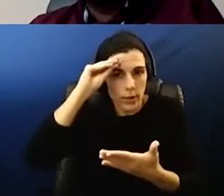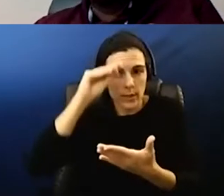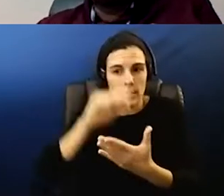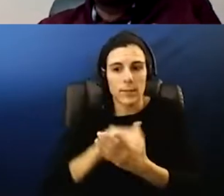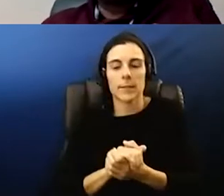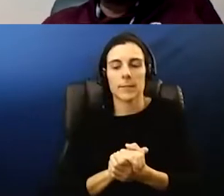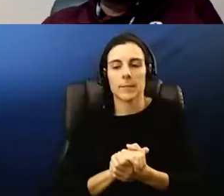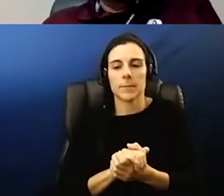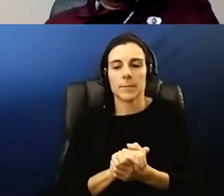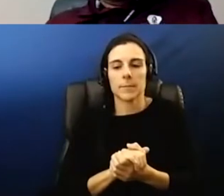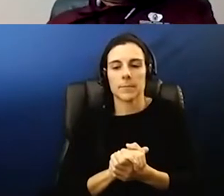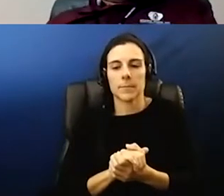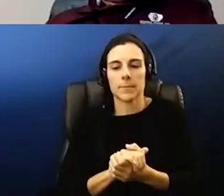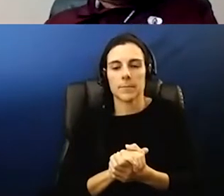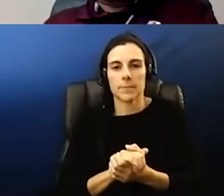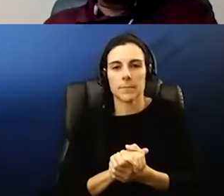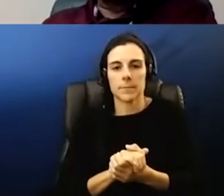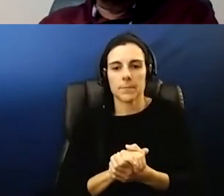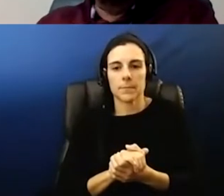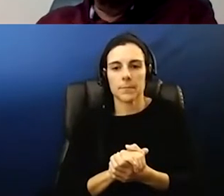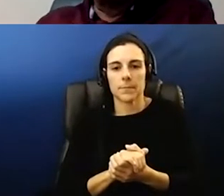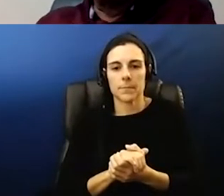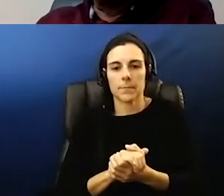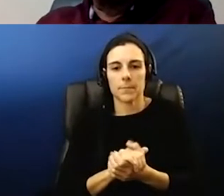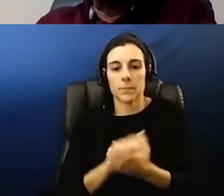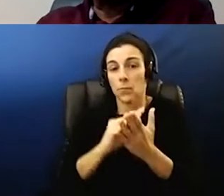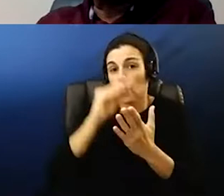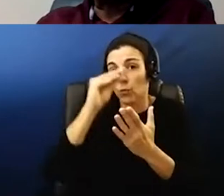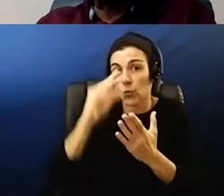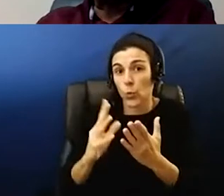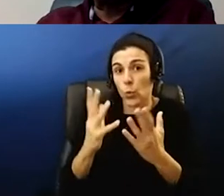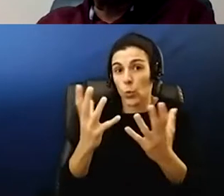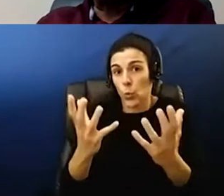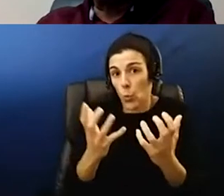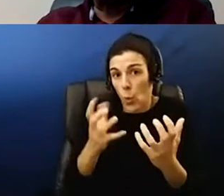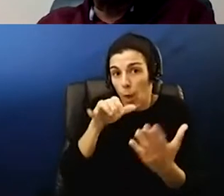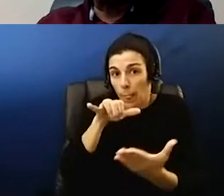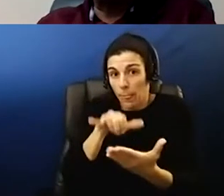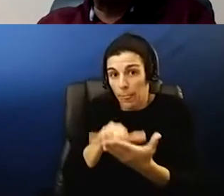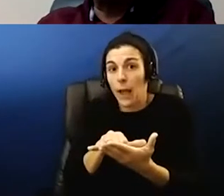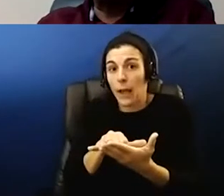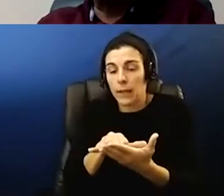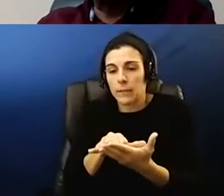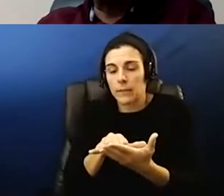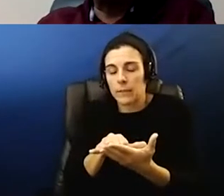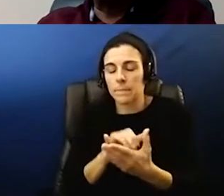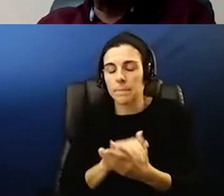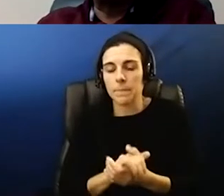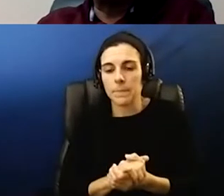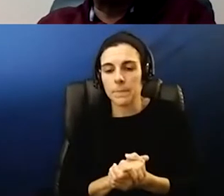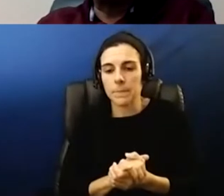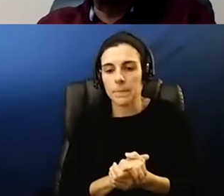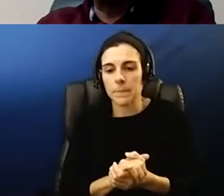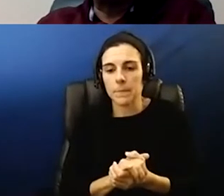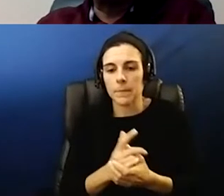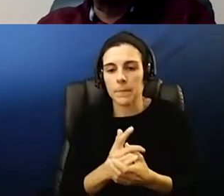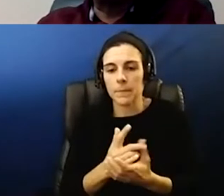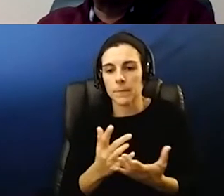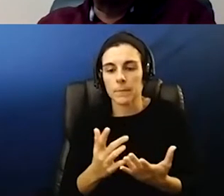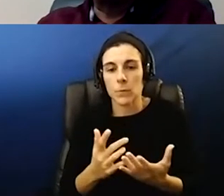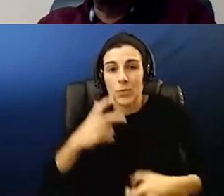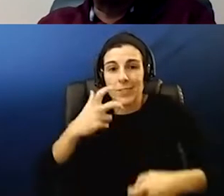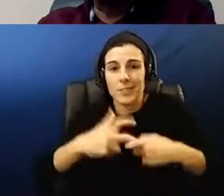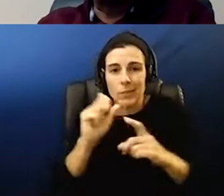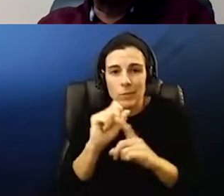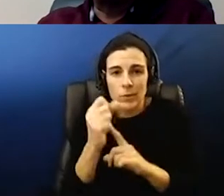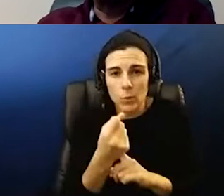to desire that families that so that's kind where we are right now so we're between a rock and a hard place